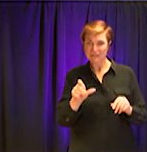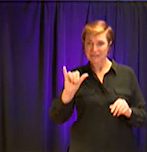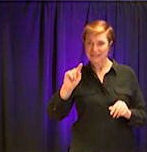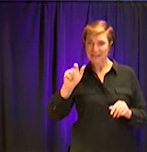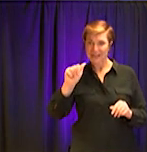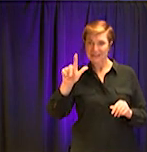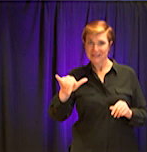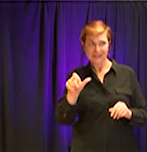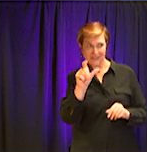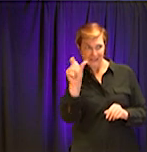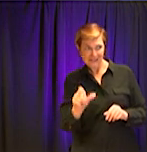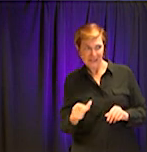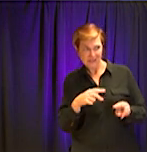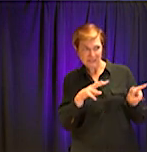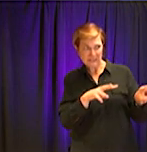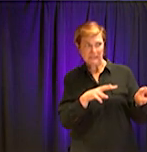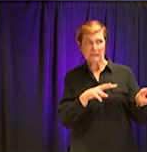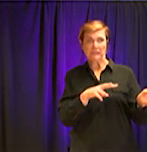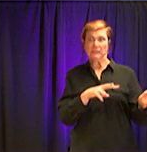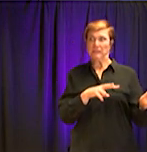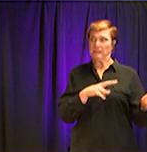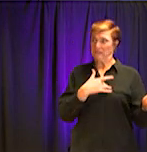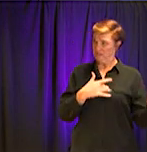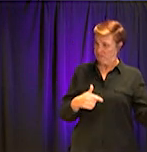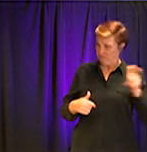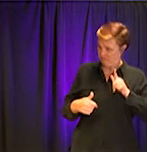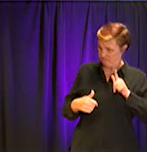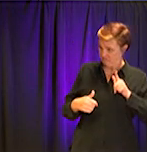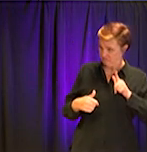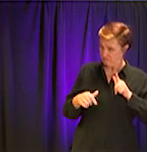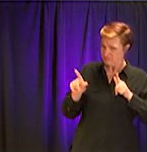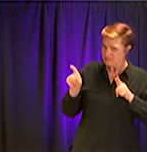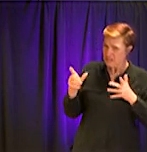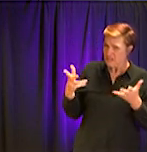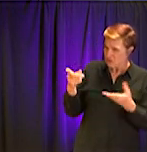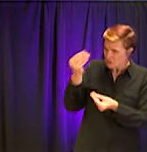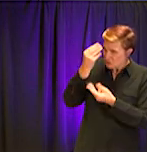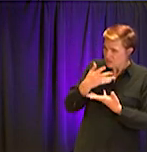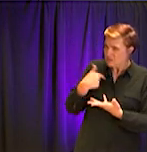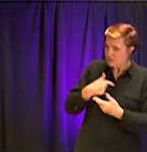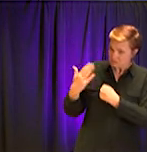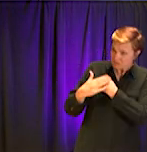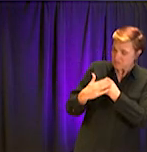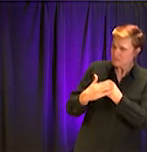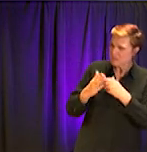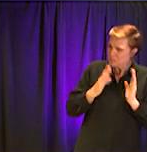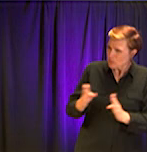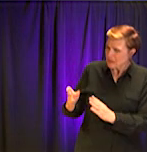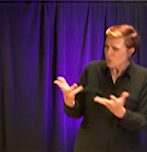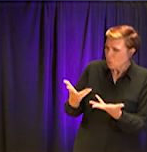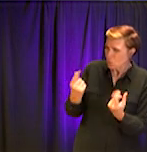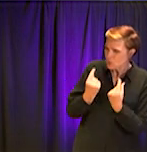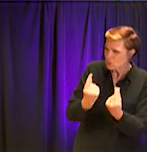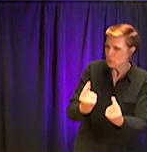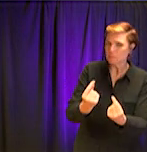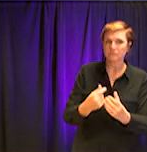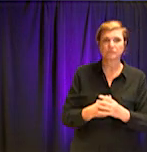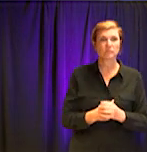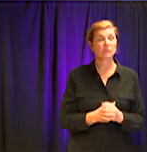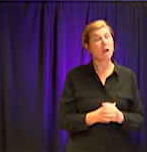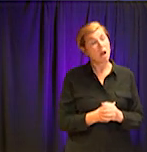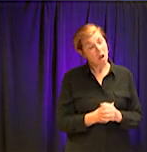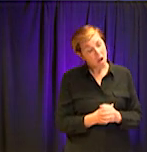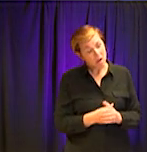prepare us for what's to come next before we find ourselves on the downslope. Well, I think you're, you're on, on target. I mean,